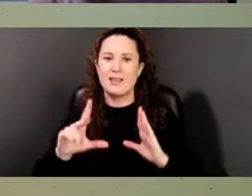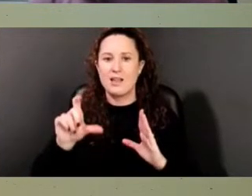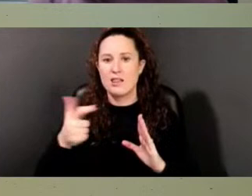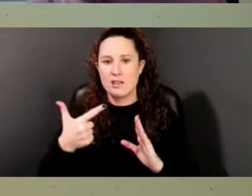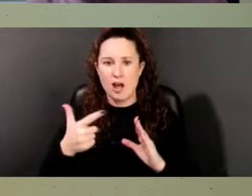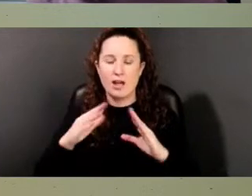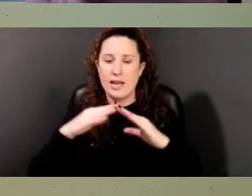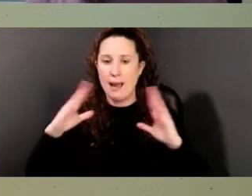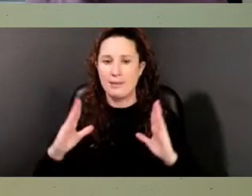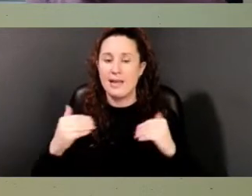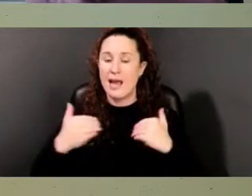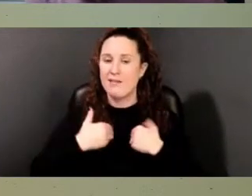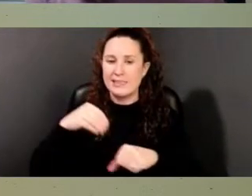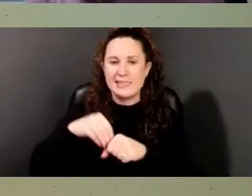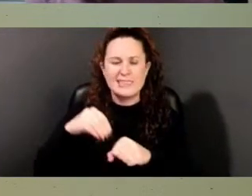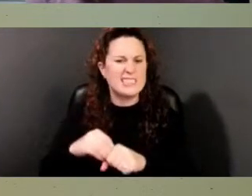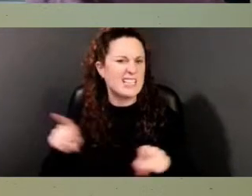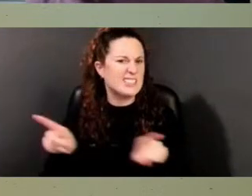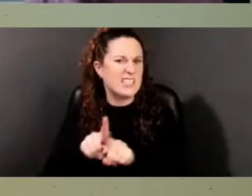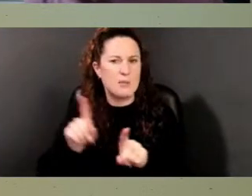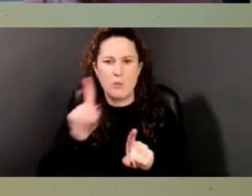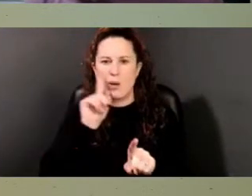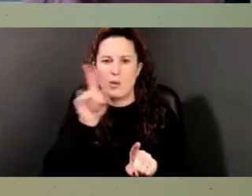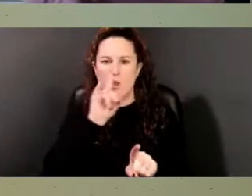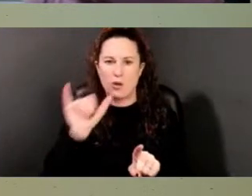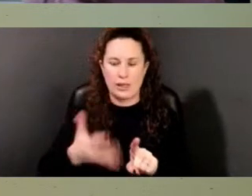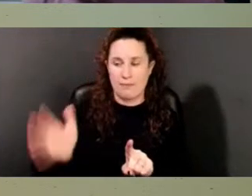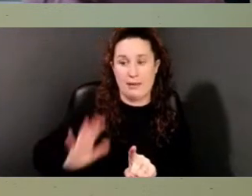in the time period. Next slide, please.